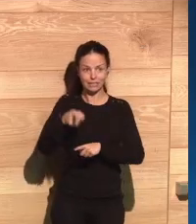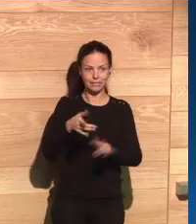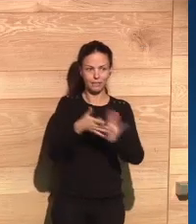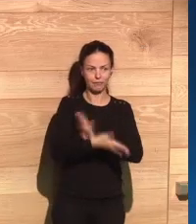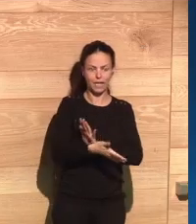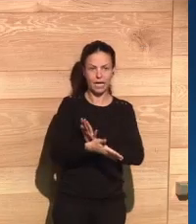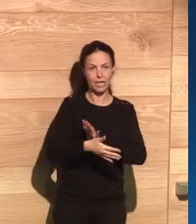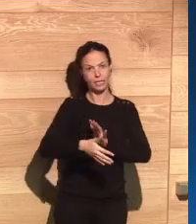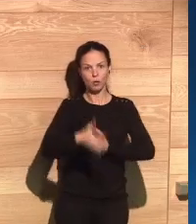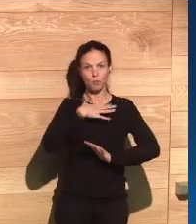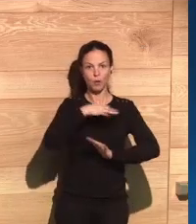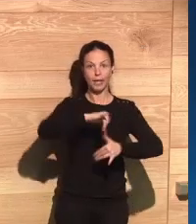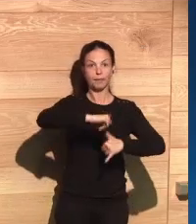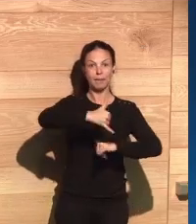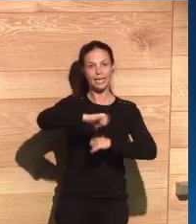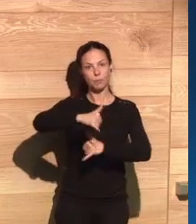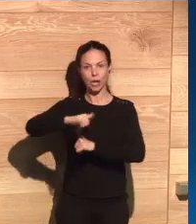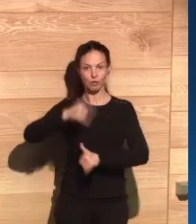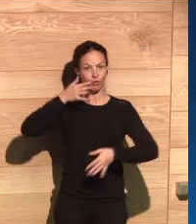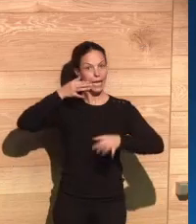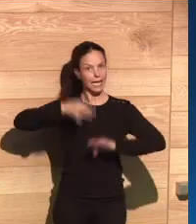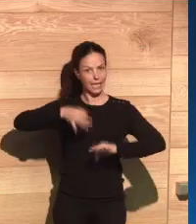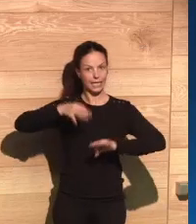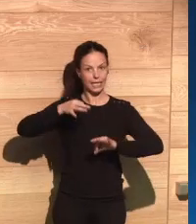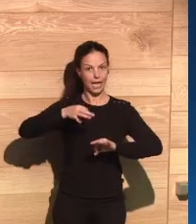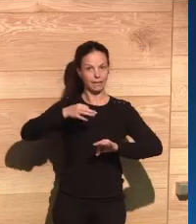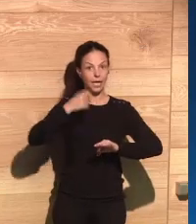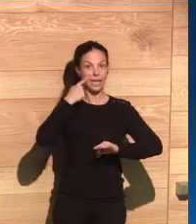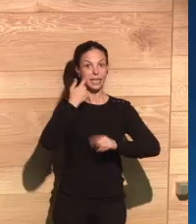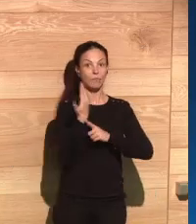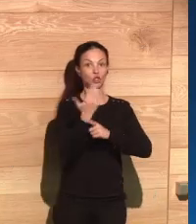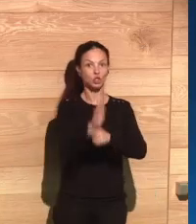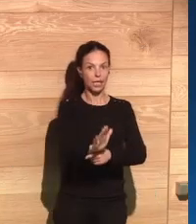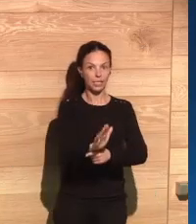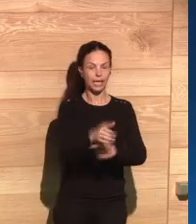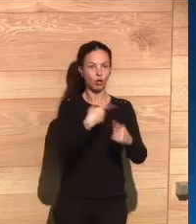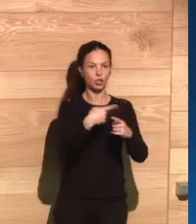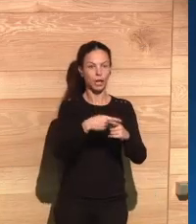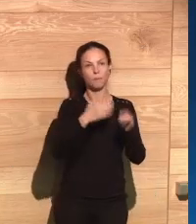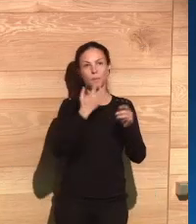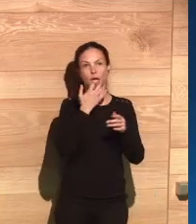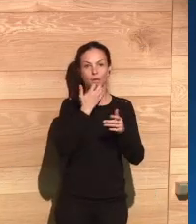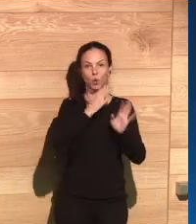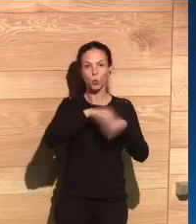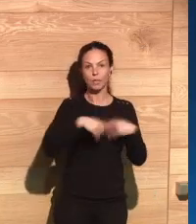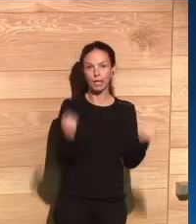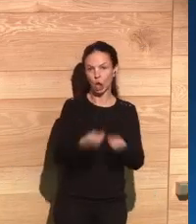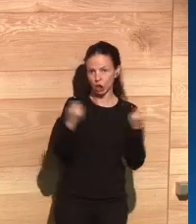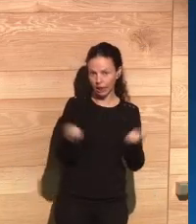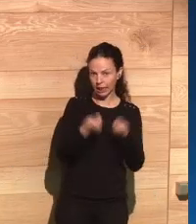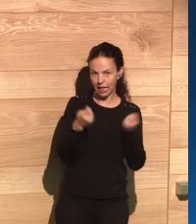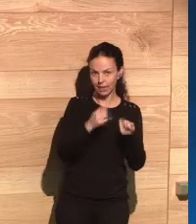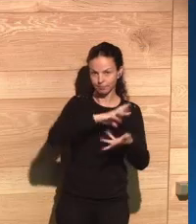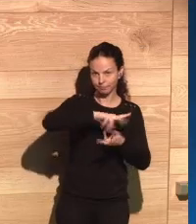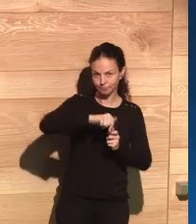truth is, to show you different things. For example, your newsfeed could show you totally different content than my newsfeed. And that